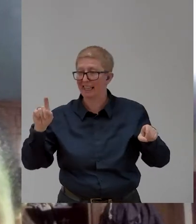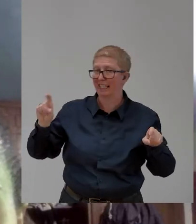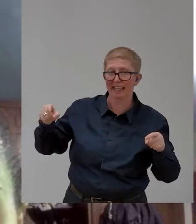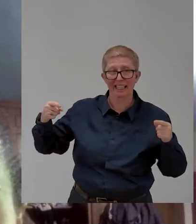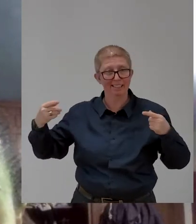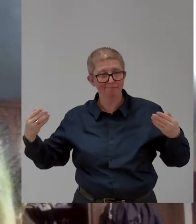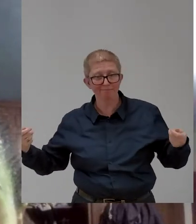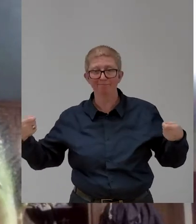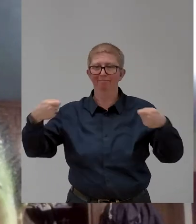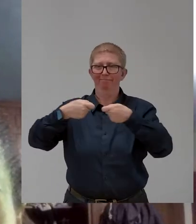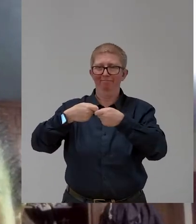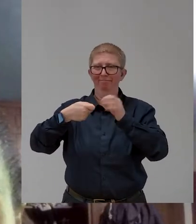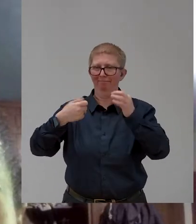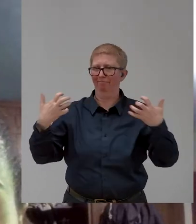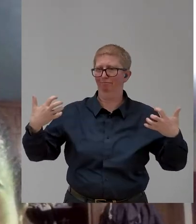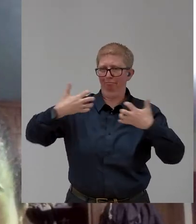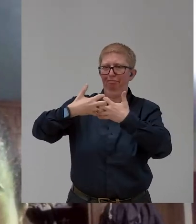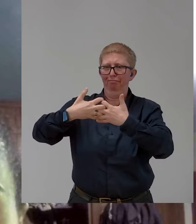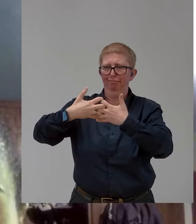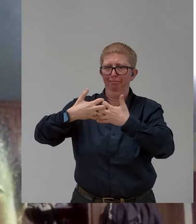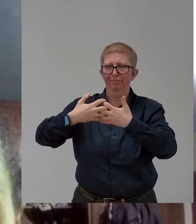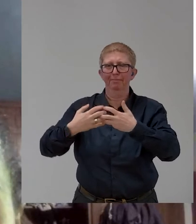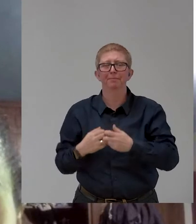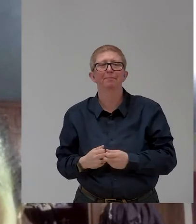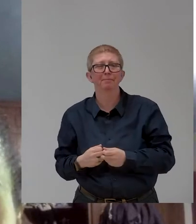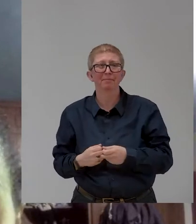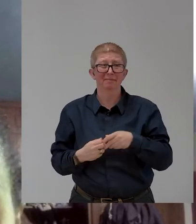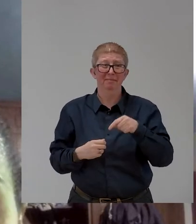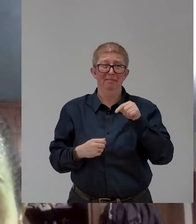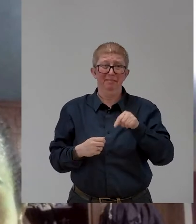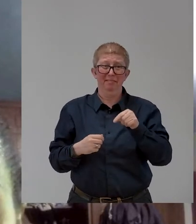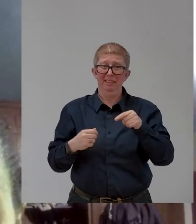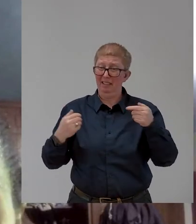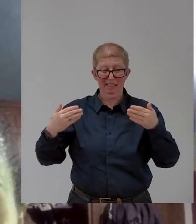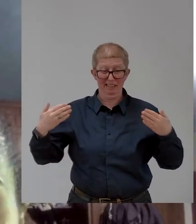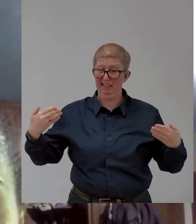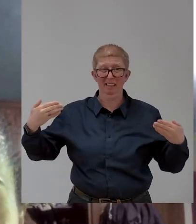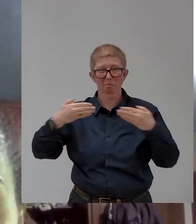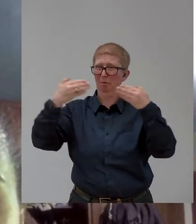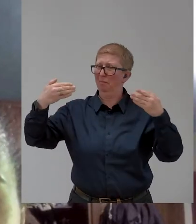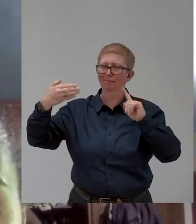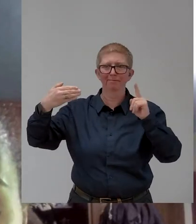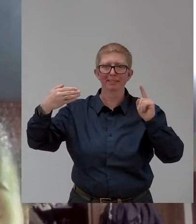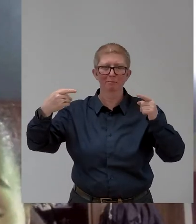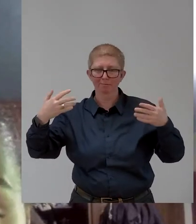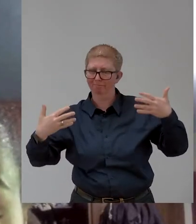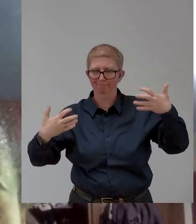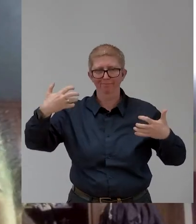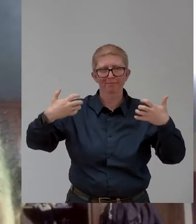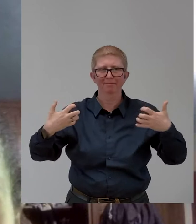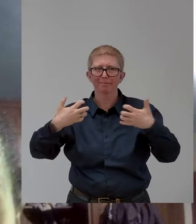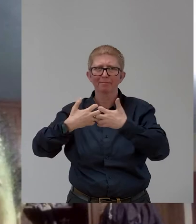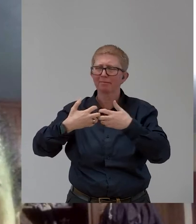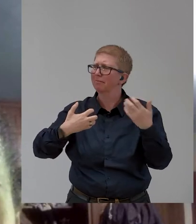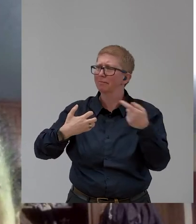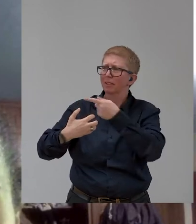it's important to work in bridging that gap and making sure that the demand and supply meet in between.